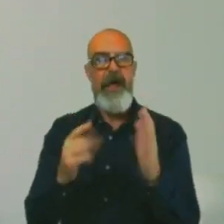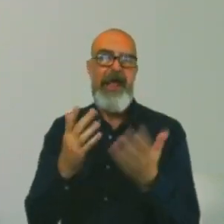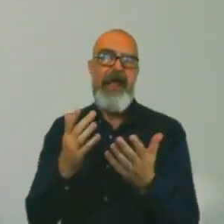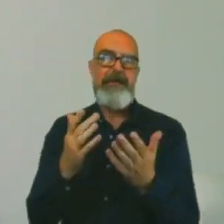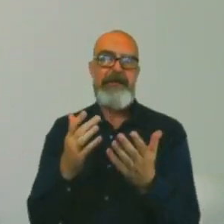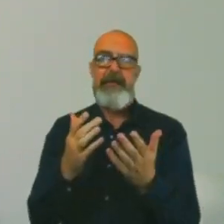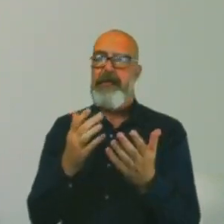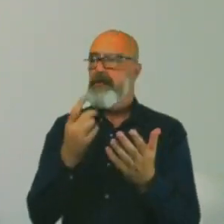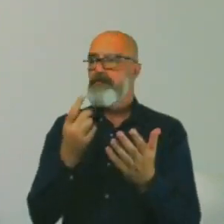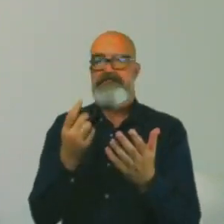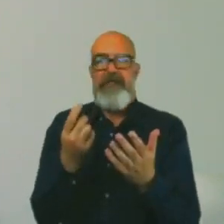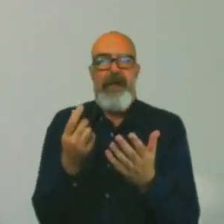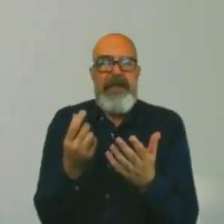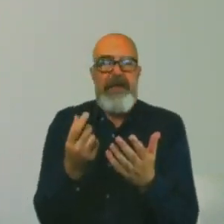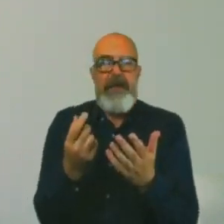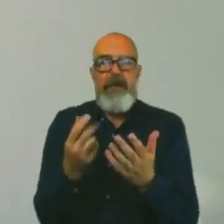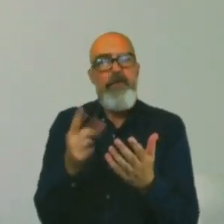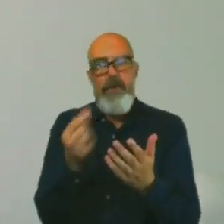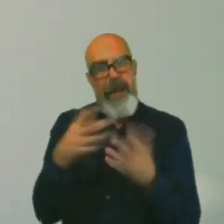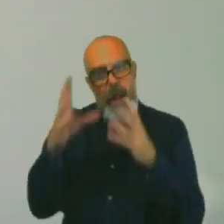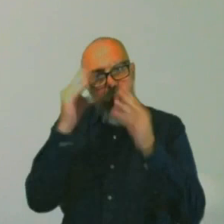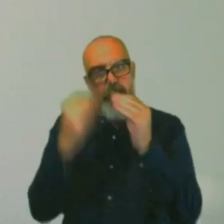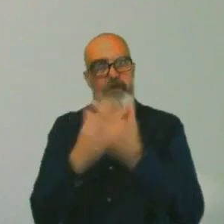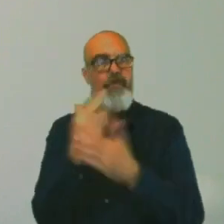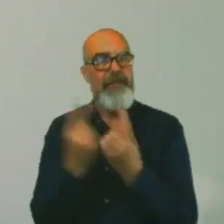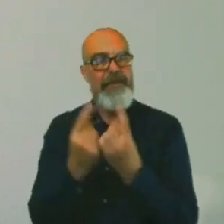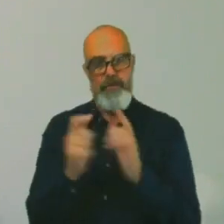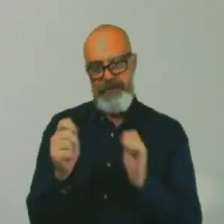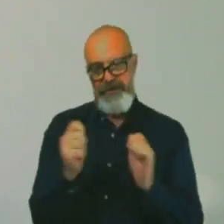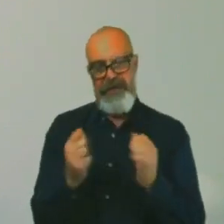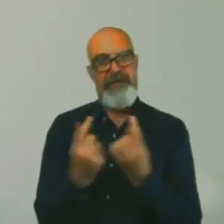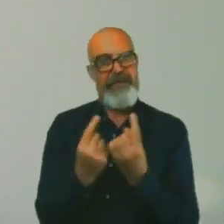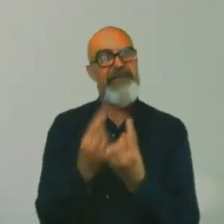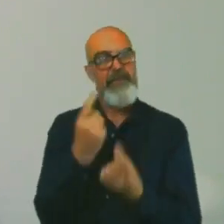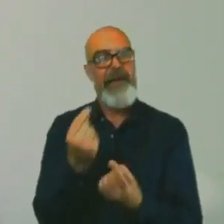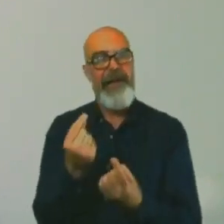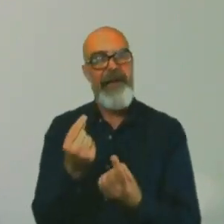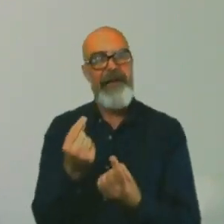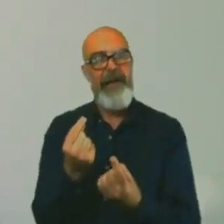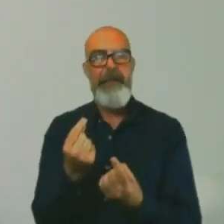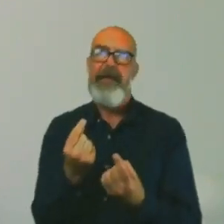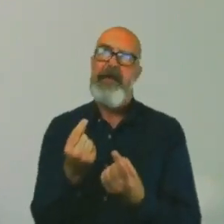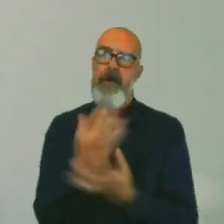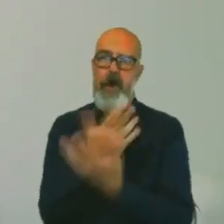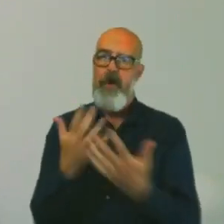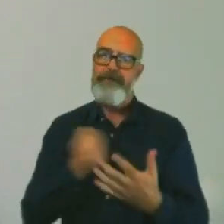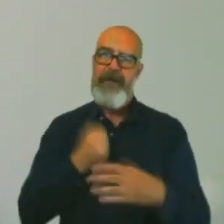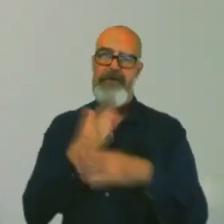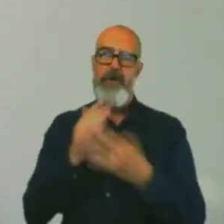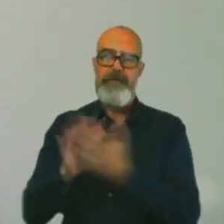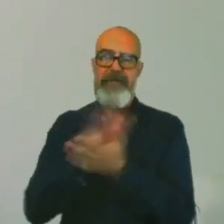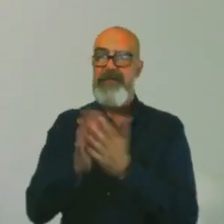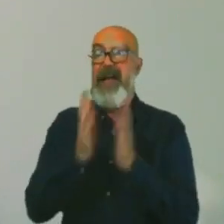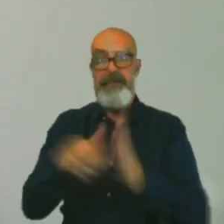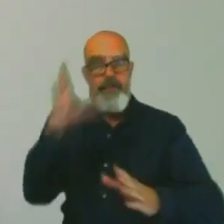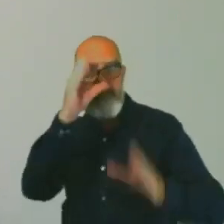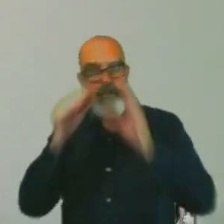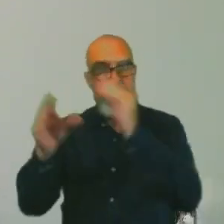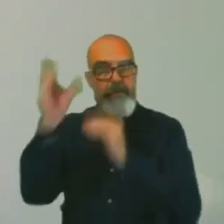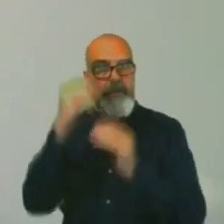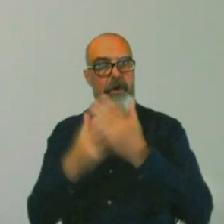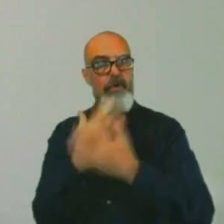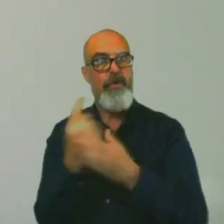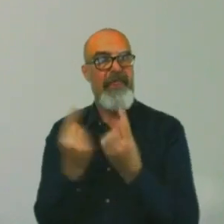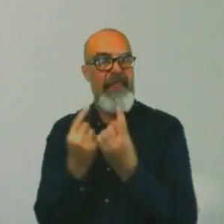or you cannot learn new things, because to a PhD, most of my job includes learning new things and learning a new subject